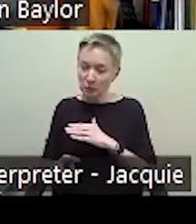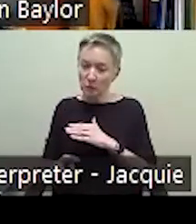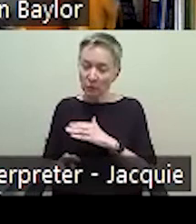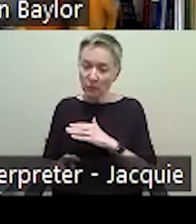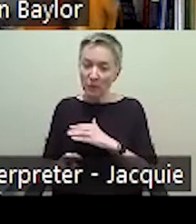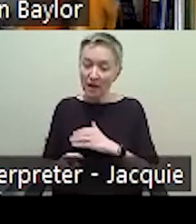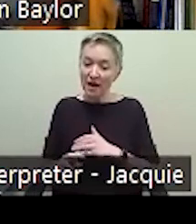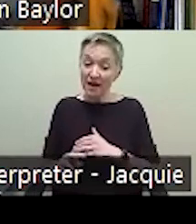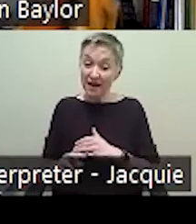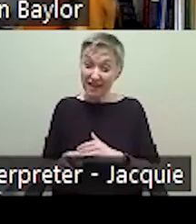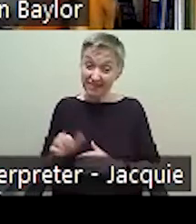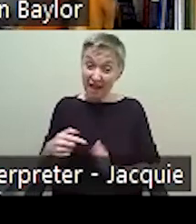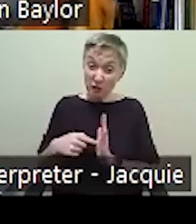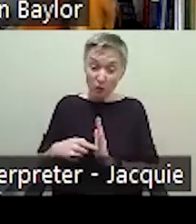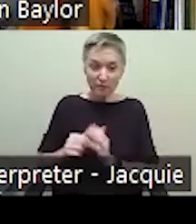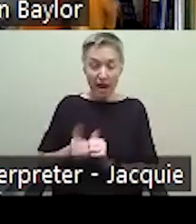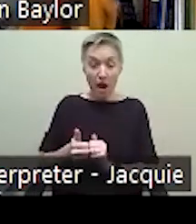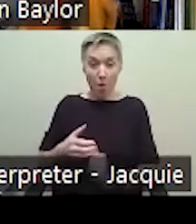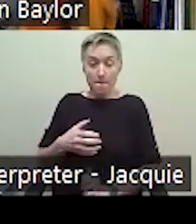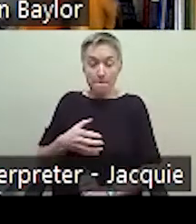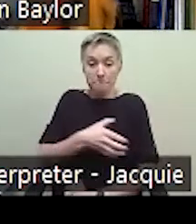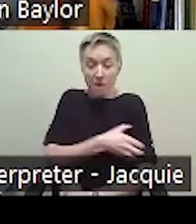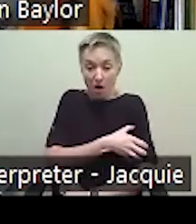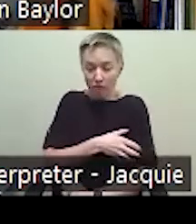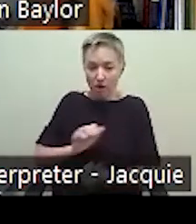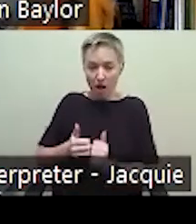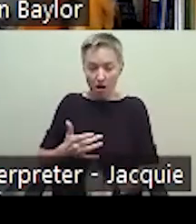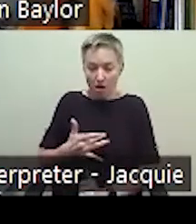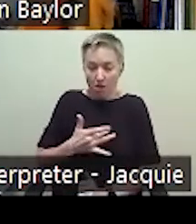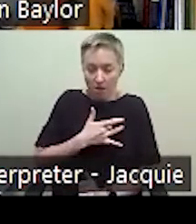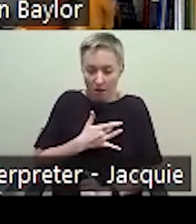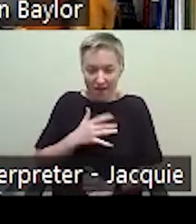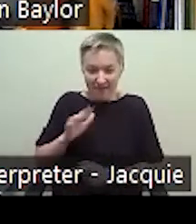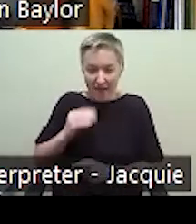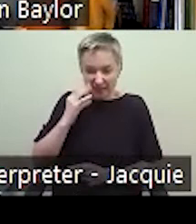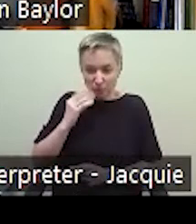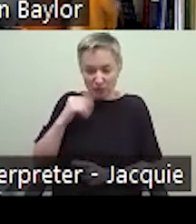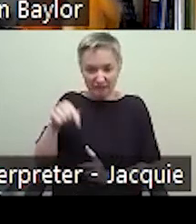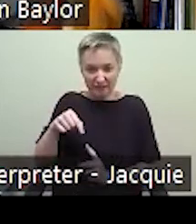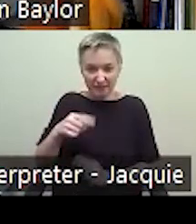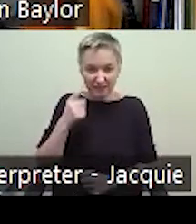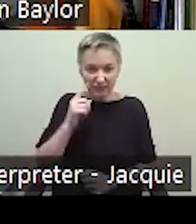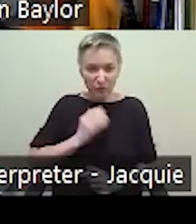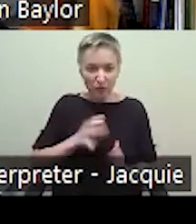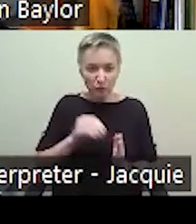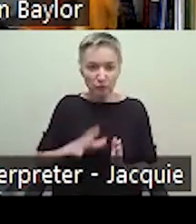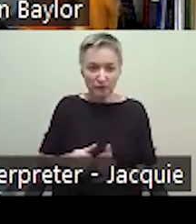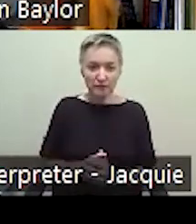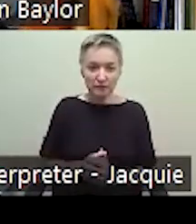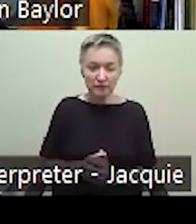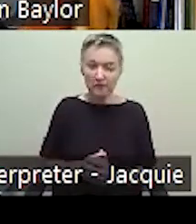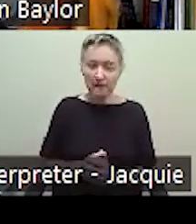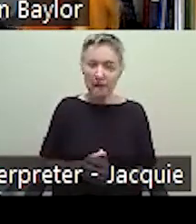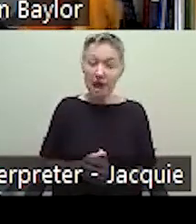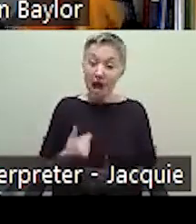powerful and moving of an experience this was for our learners. Um, I, I will humbly